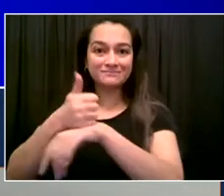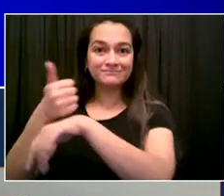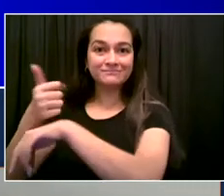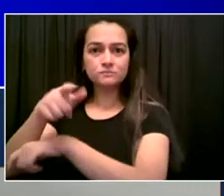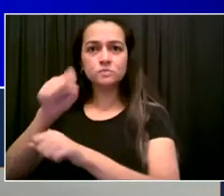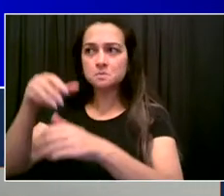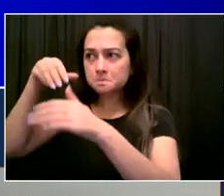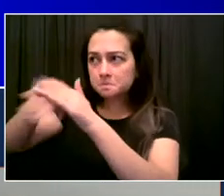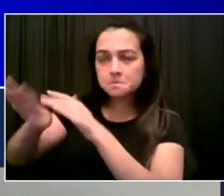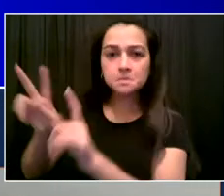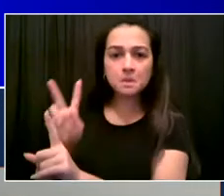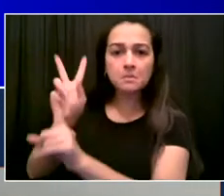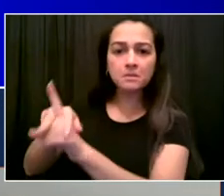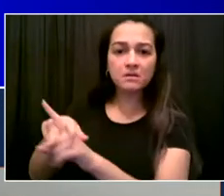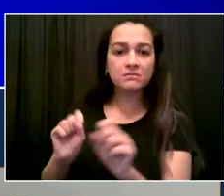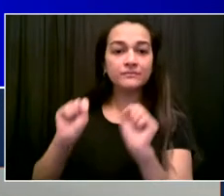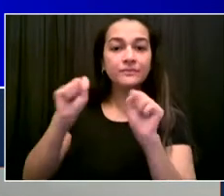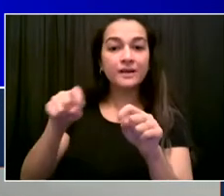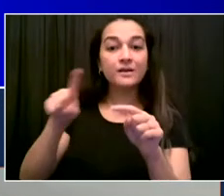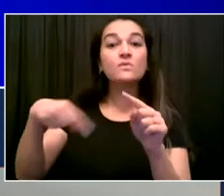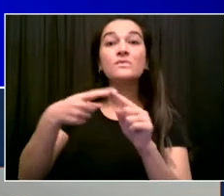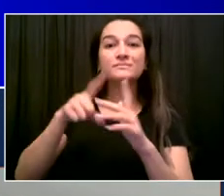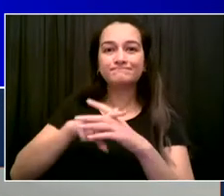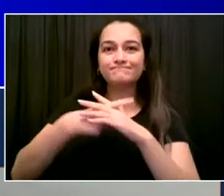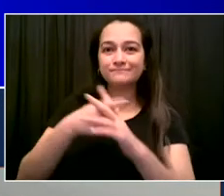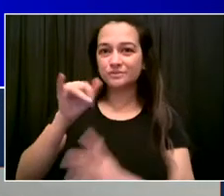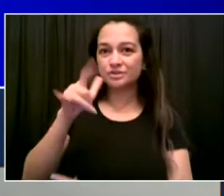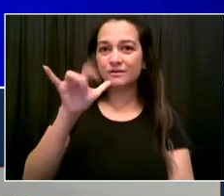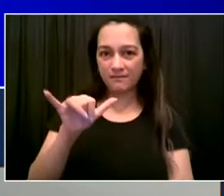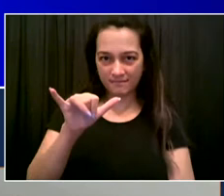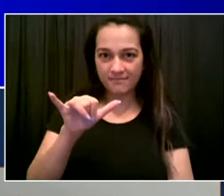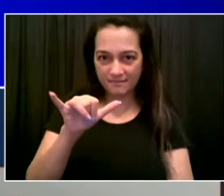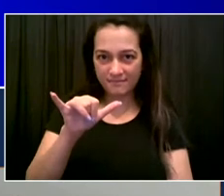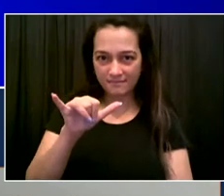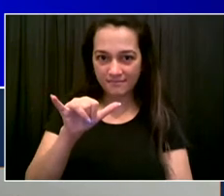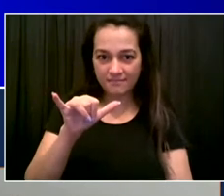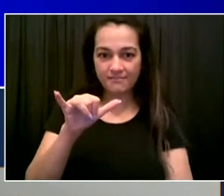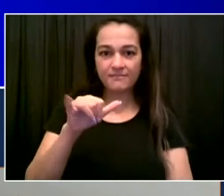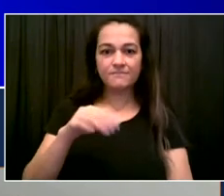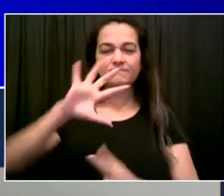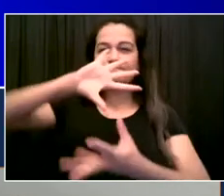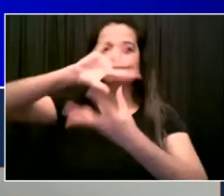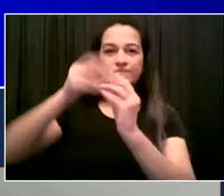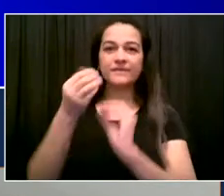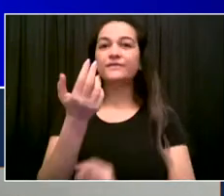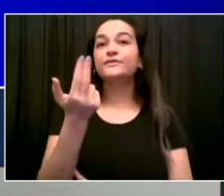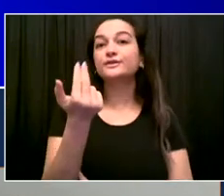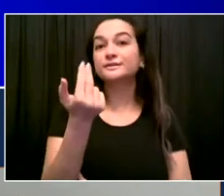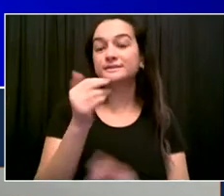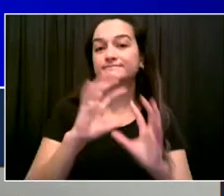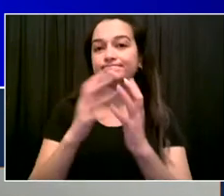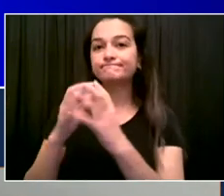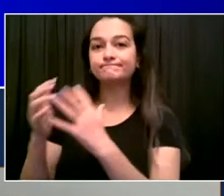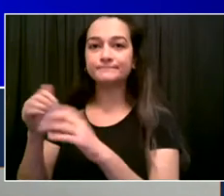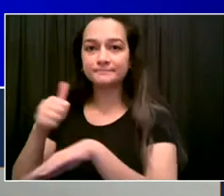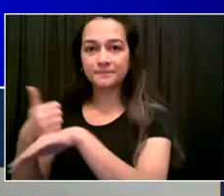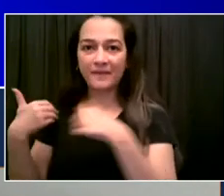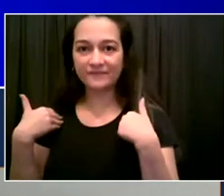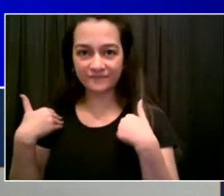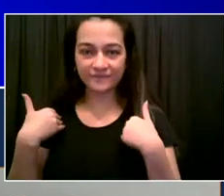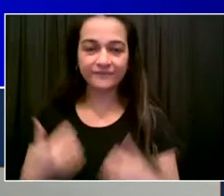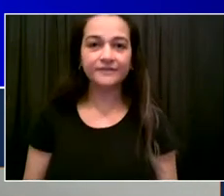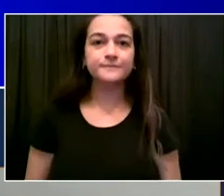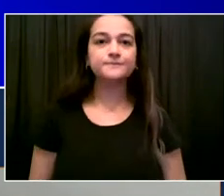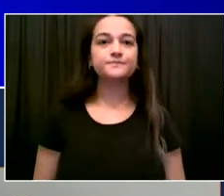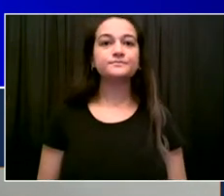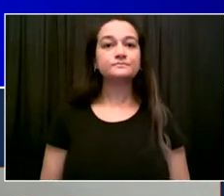be closed because of COVID. We're reopening now IDNYC offices so people can sign up, starting with five new centers